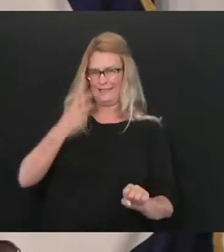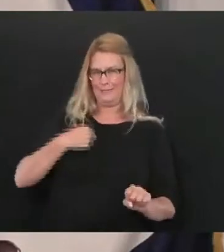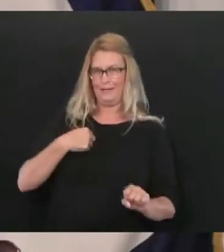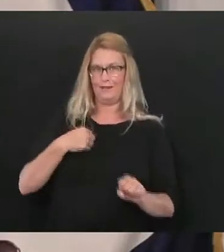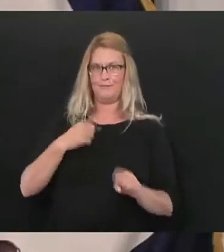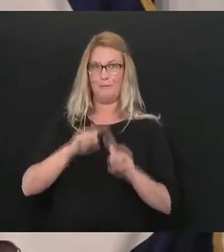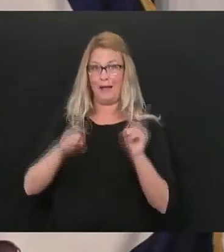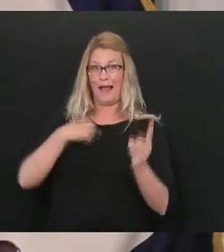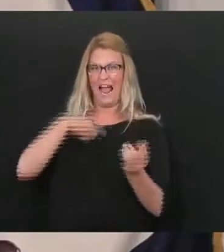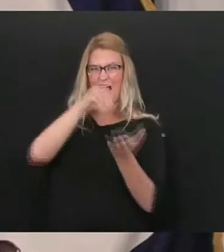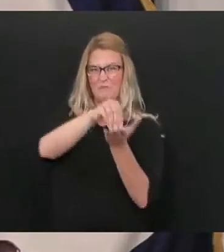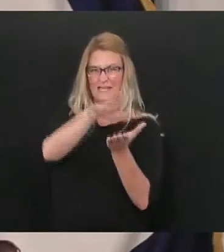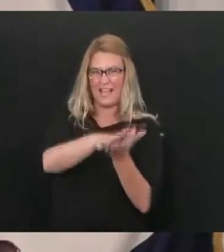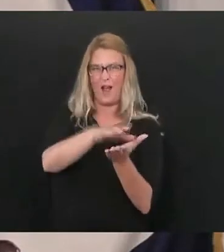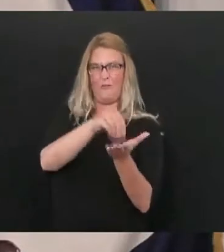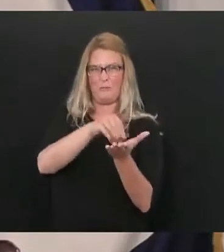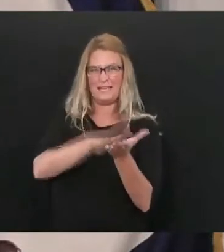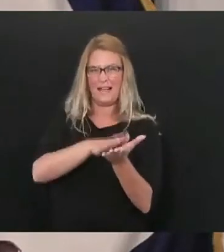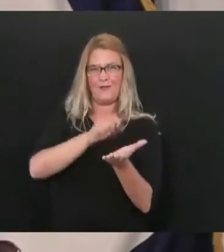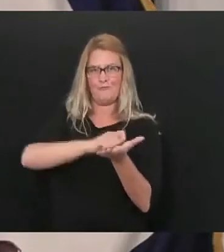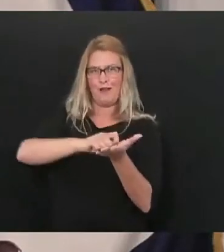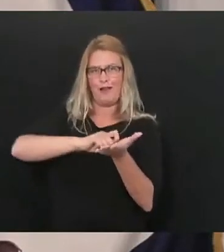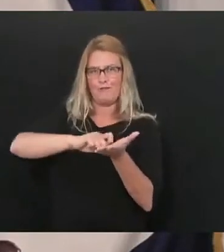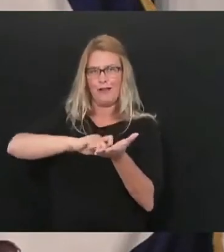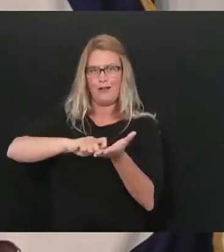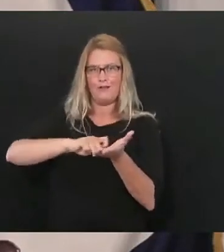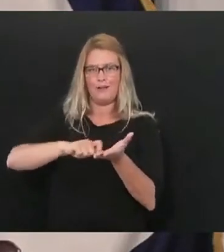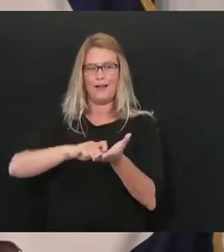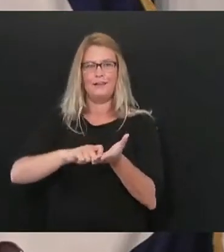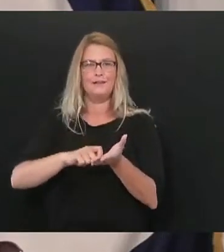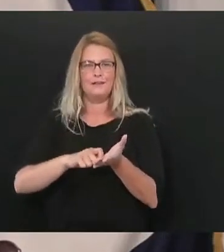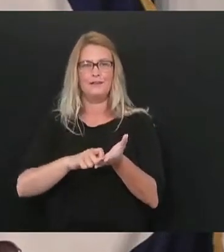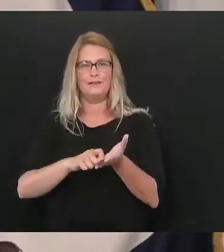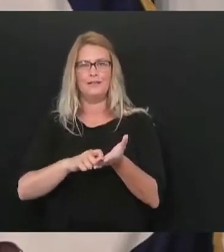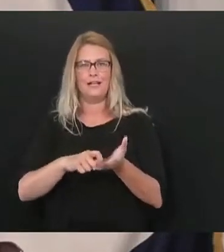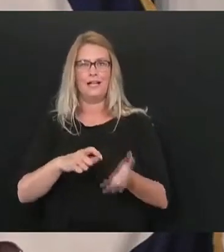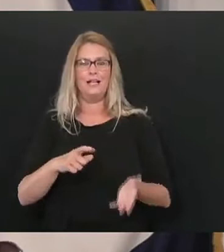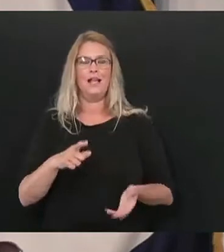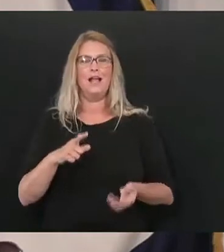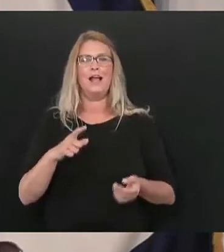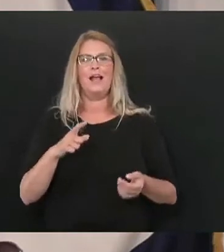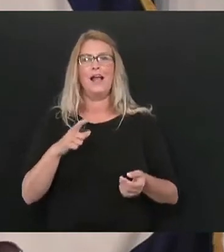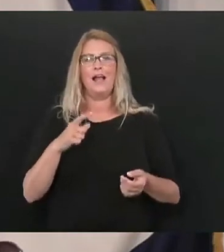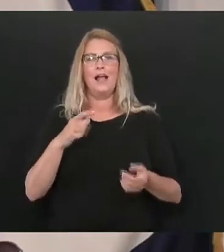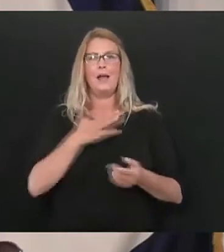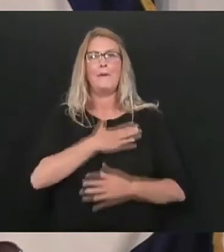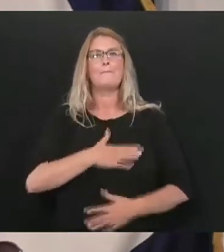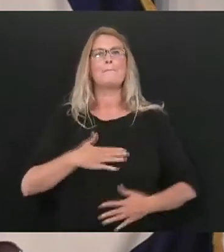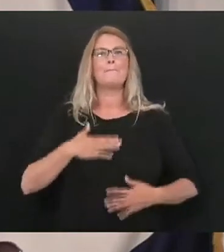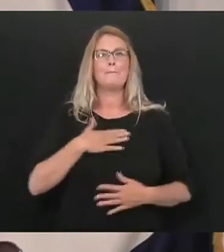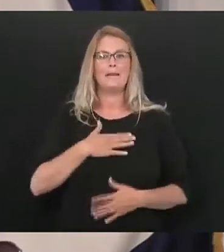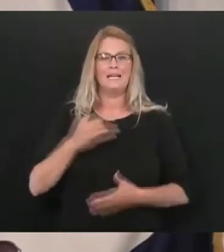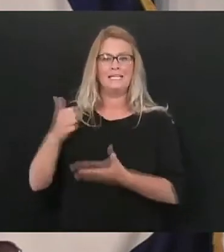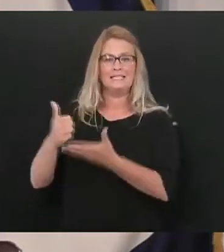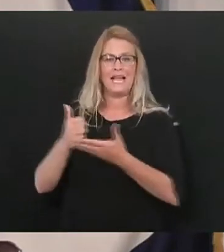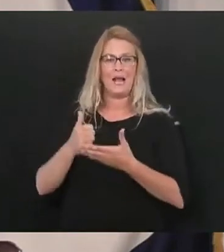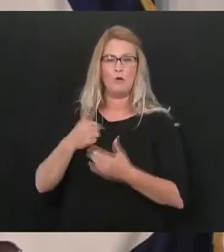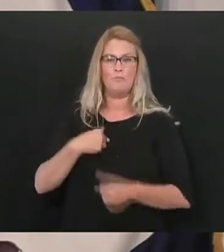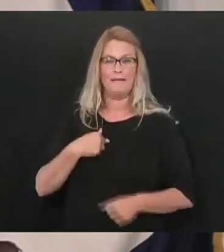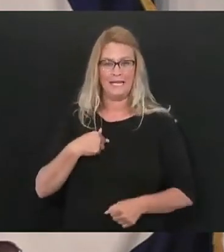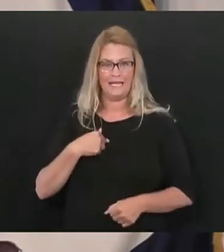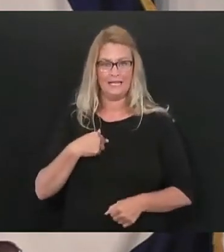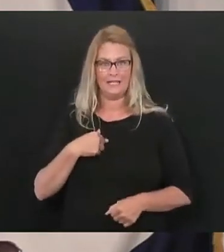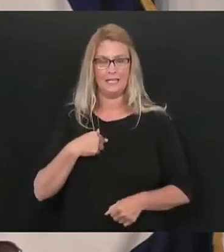there's no point in zeroing in on it because I wrote here please help me and